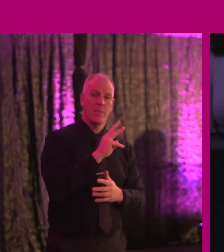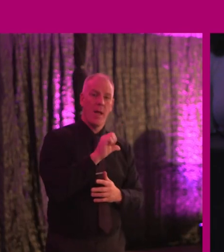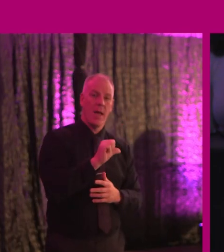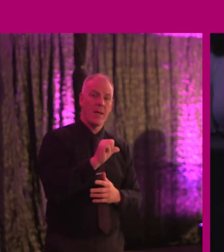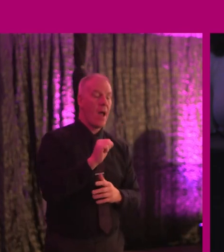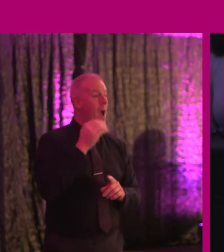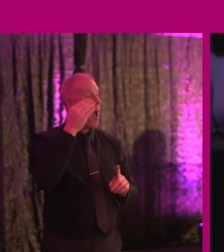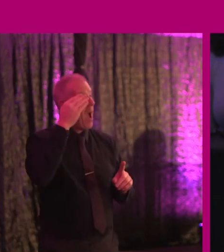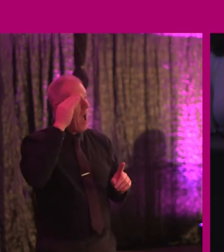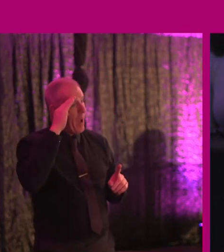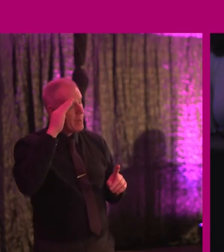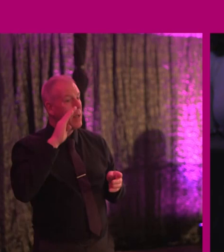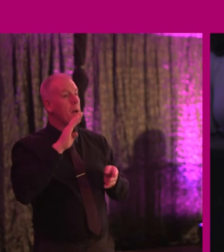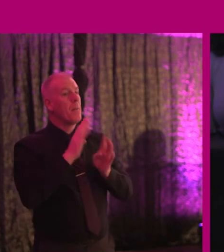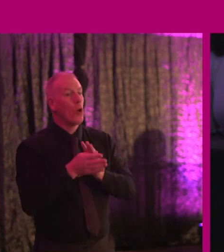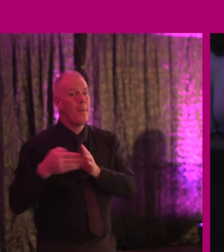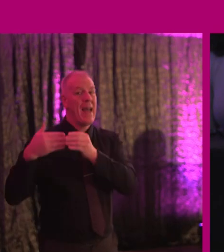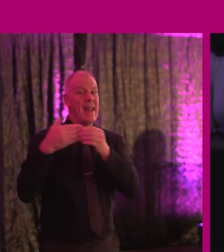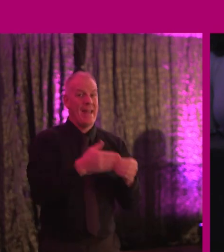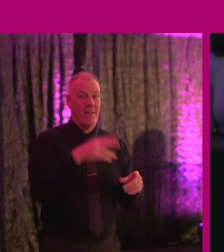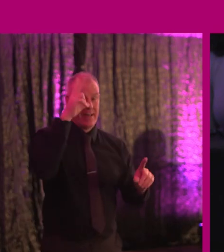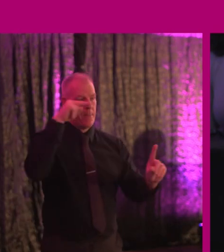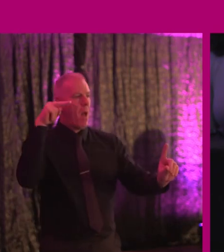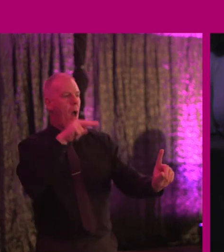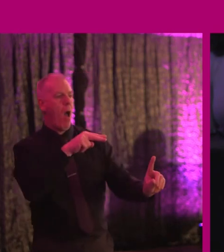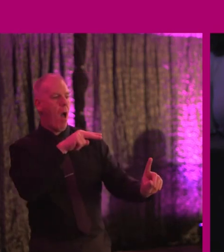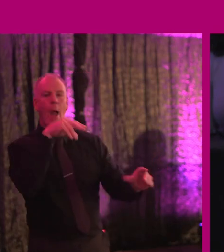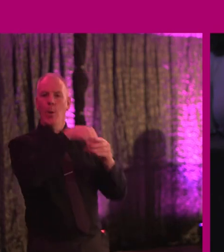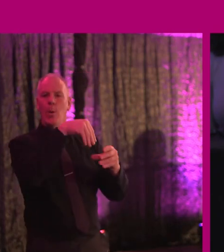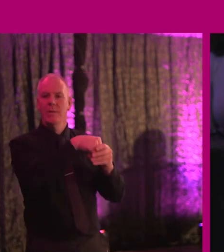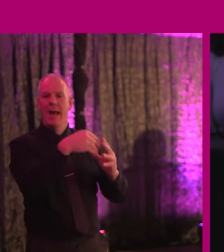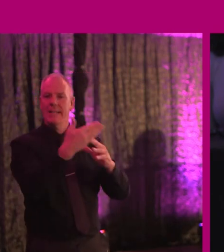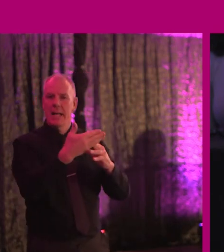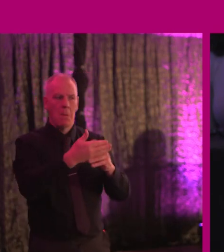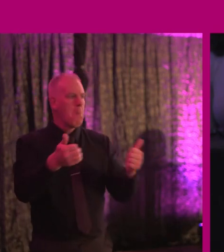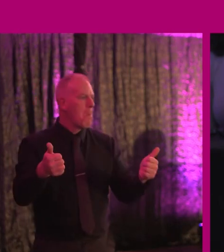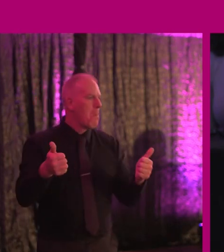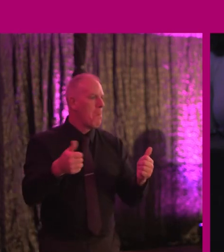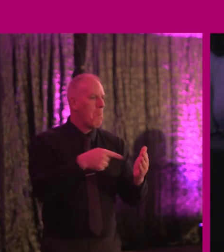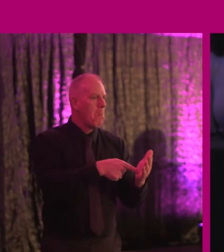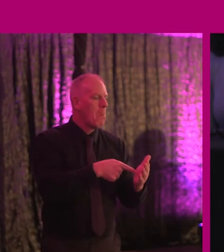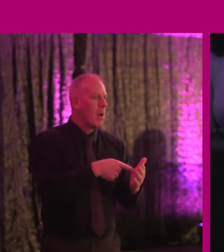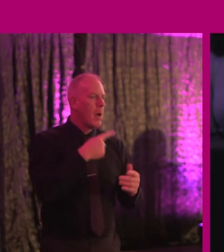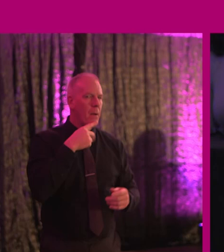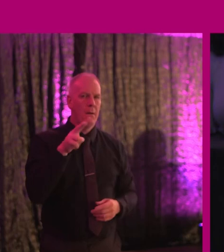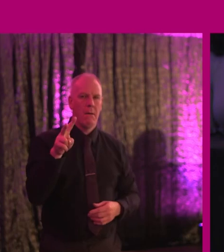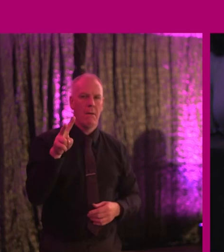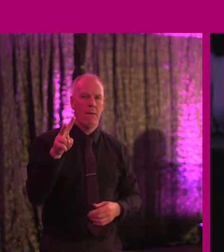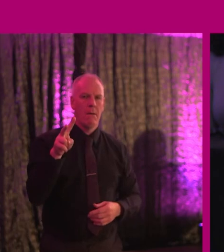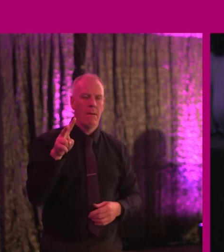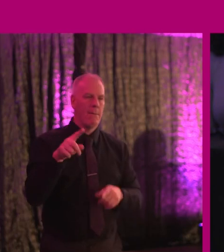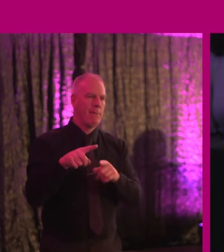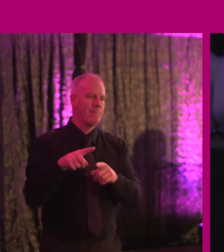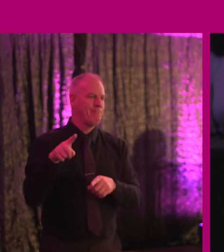Ireland would be, you know, a worldwide leader, an example of inclusivity, of accessibility and all of that. But yet there seems to be a huge